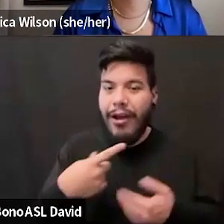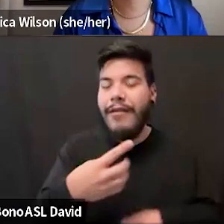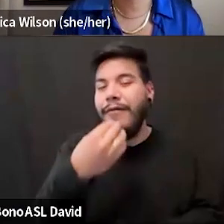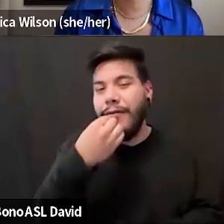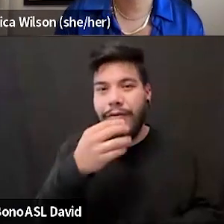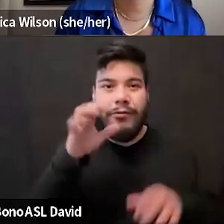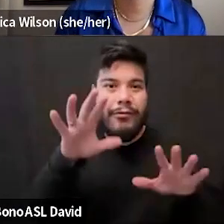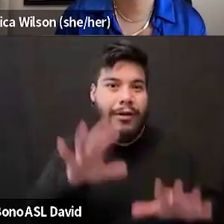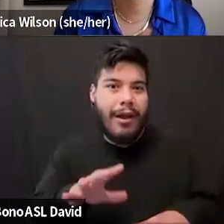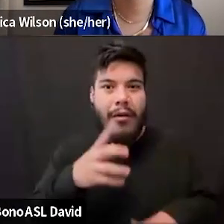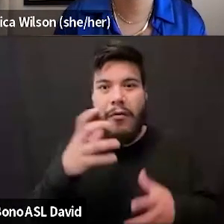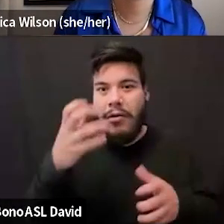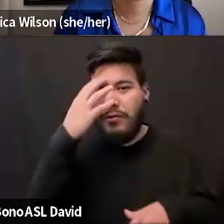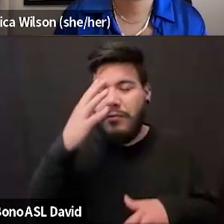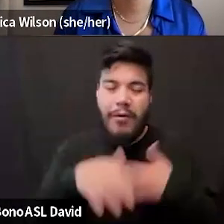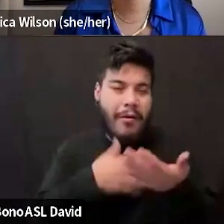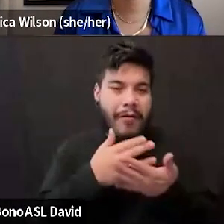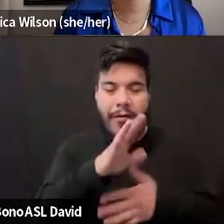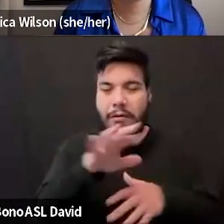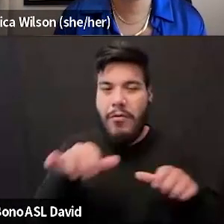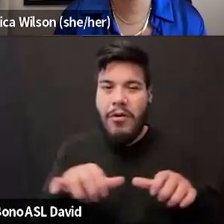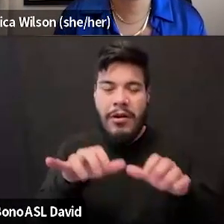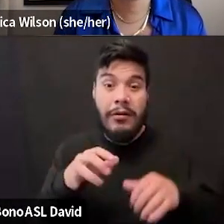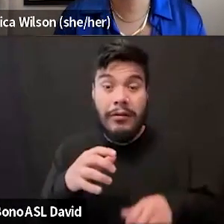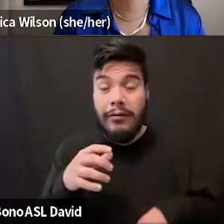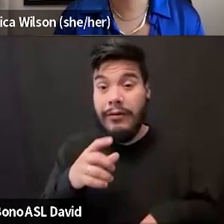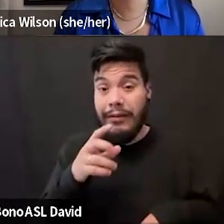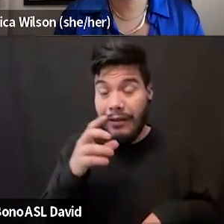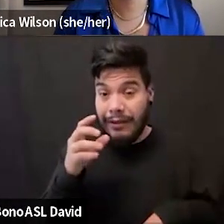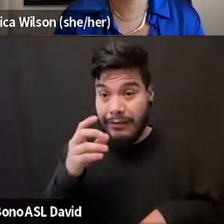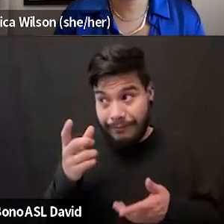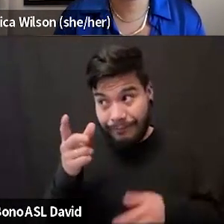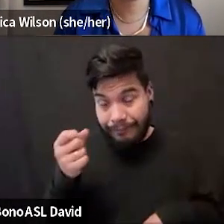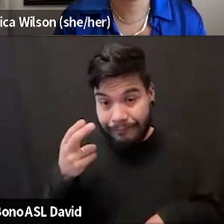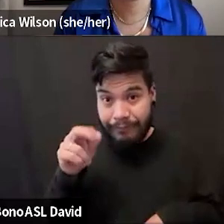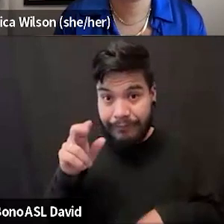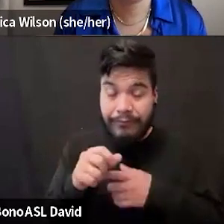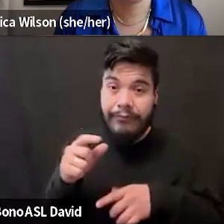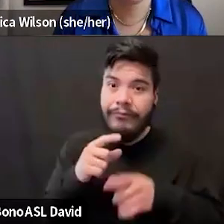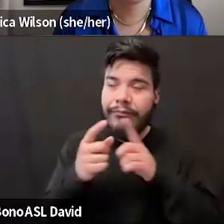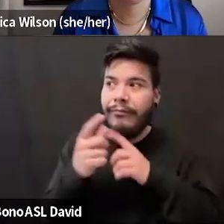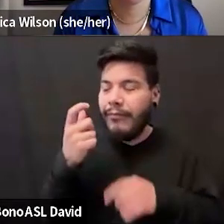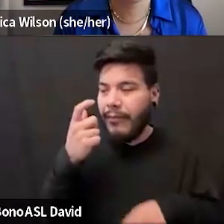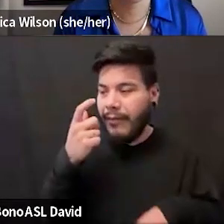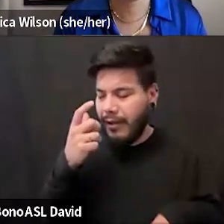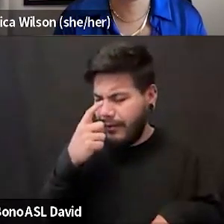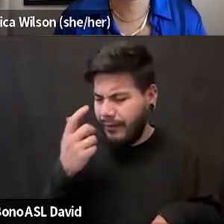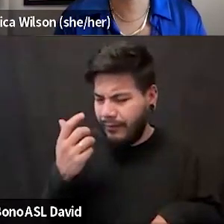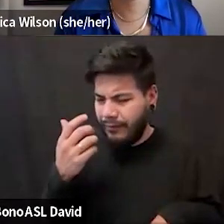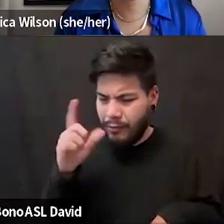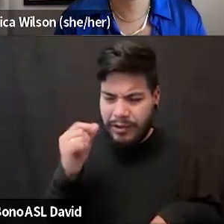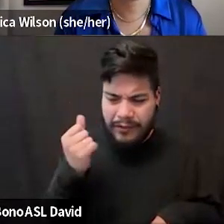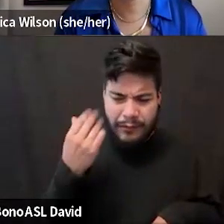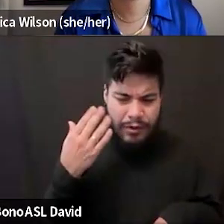just wanted to hear all about the work they were doing. And even Shana, I'd actually met earlier, I think I know those in 2014 or